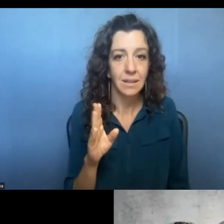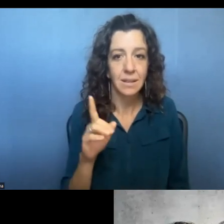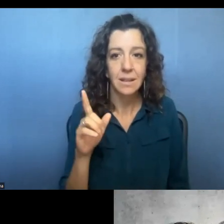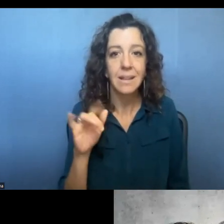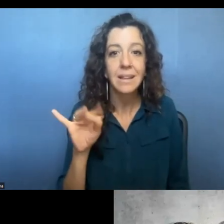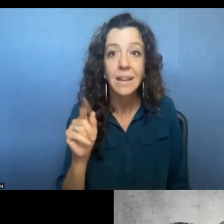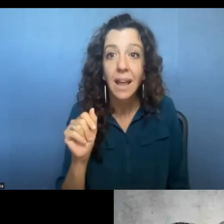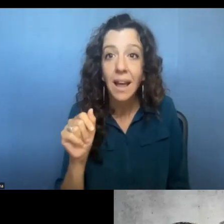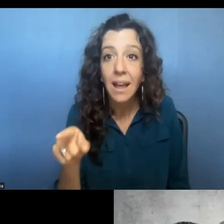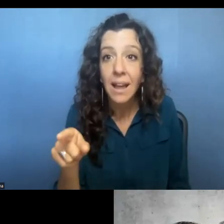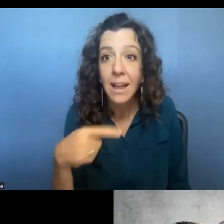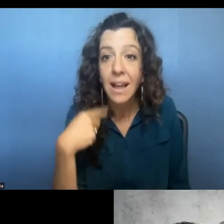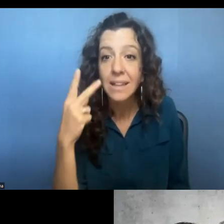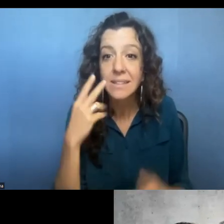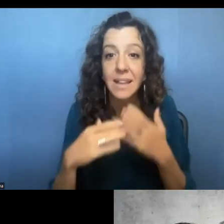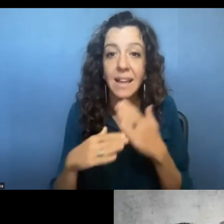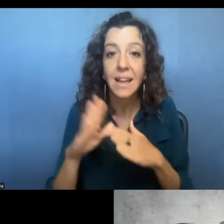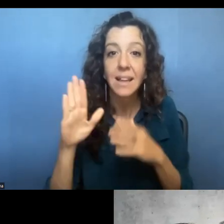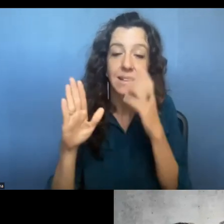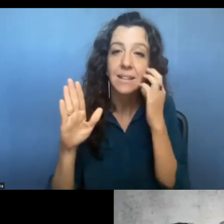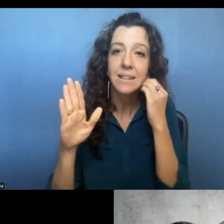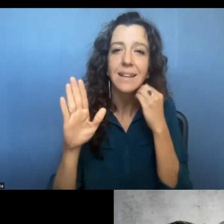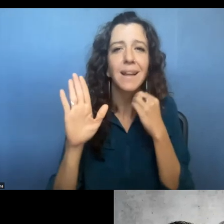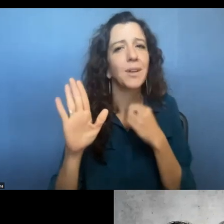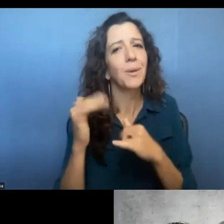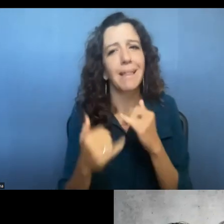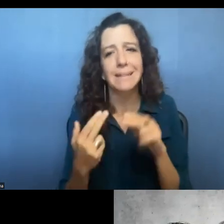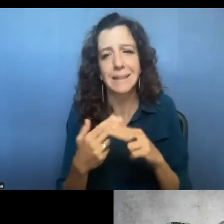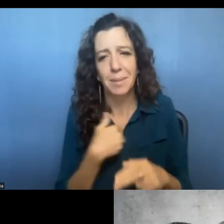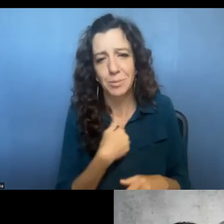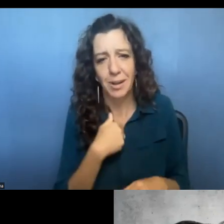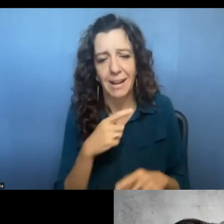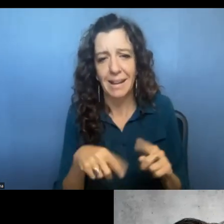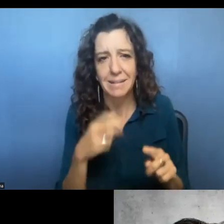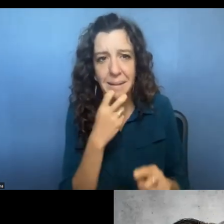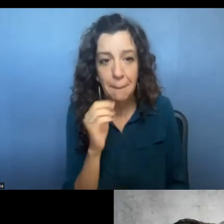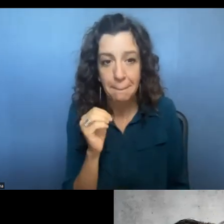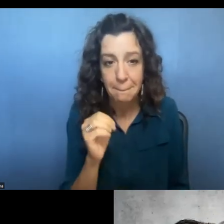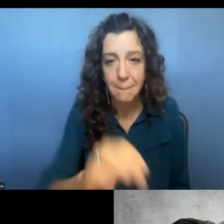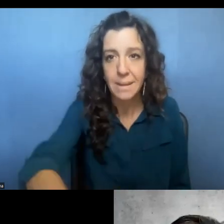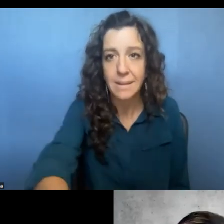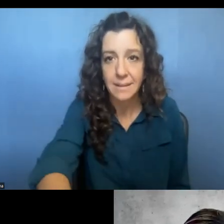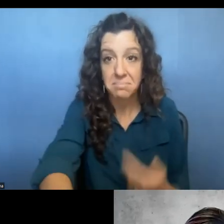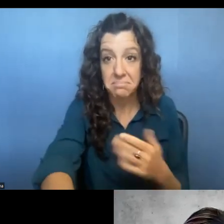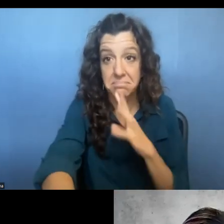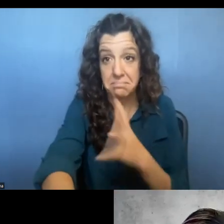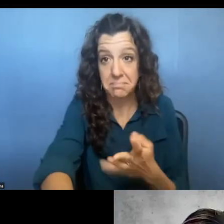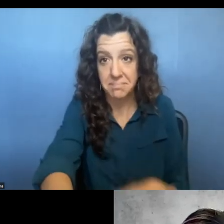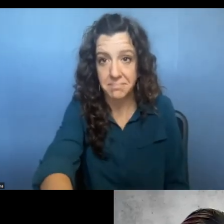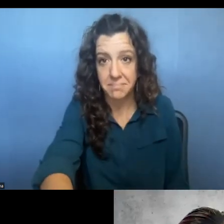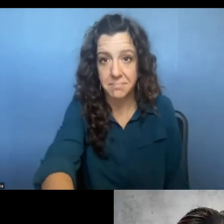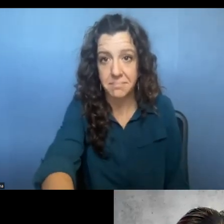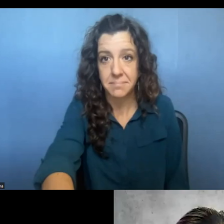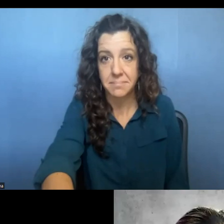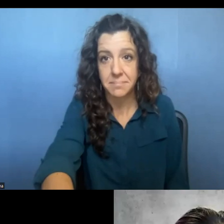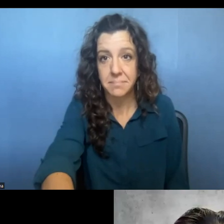i'm gonna not get your last name correct but lydia macell we're unmuting your microphone you can ask your